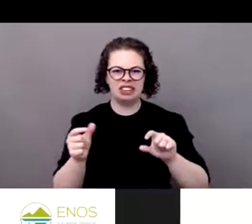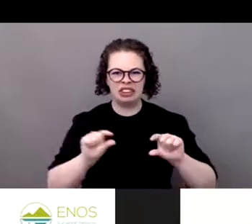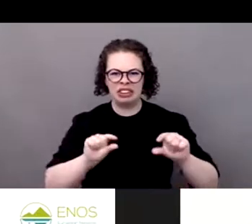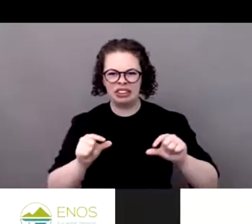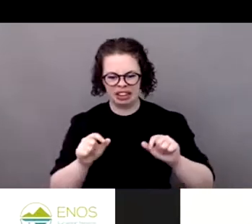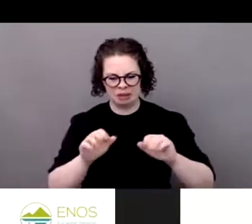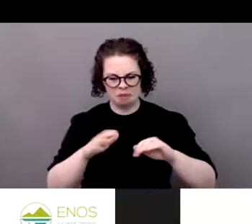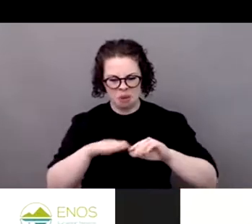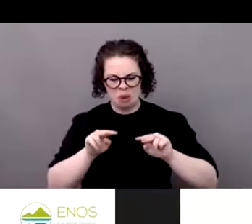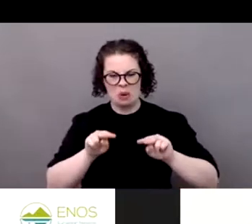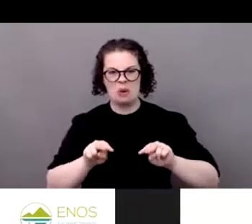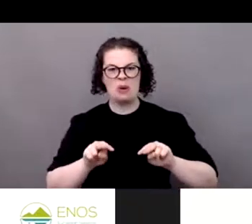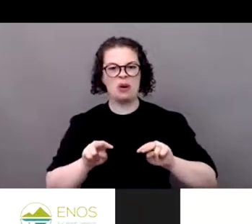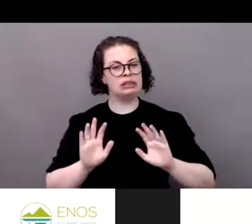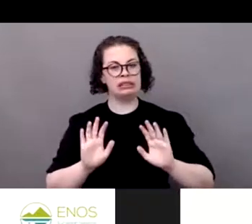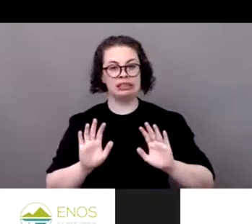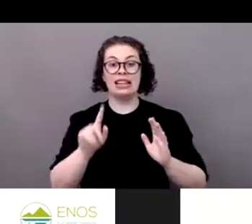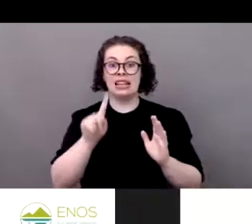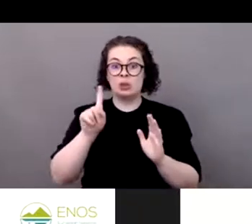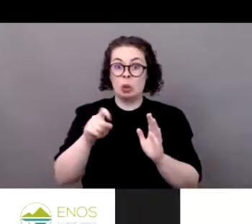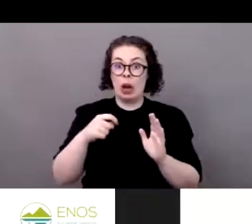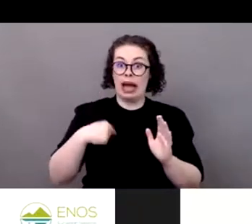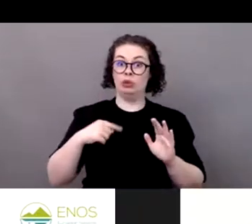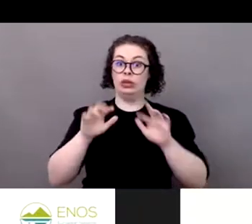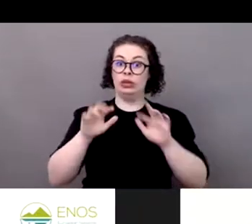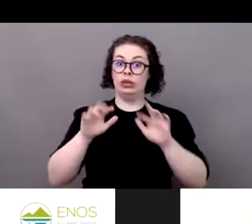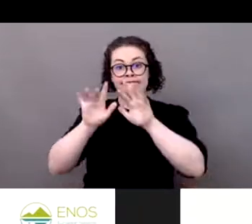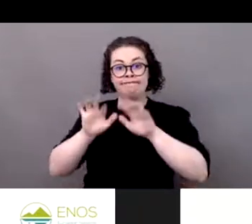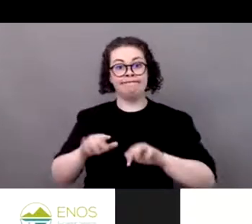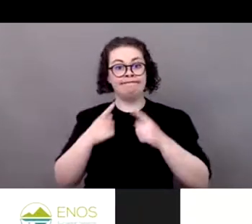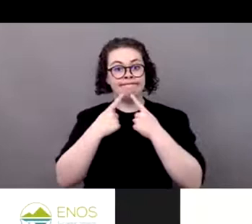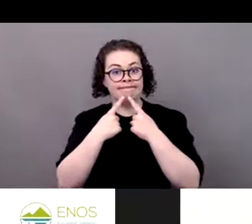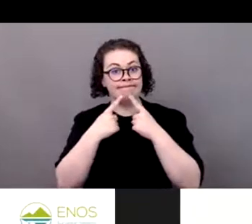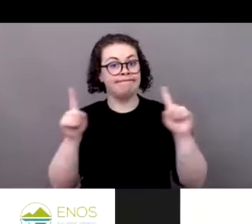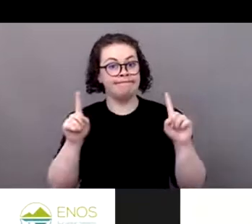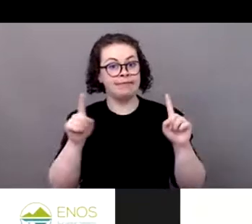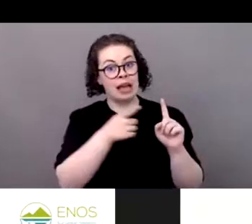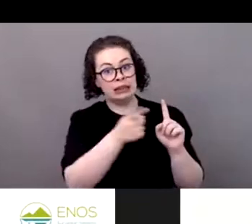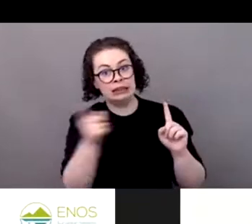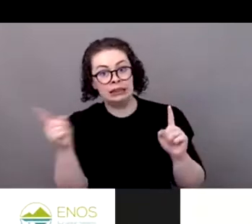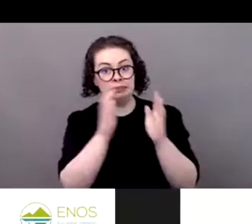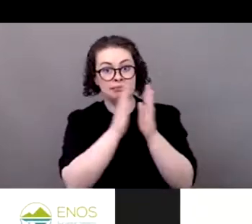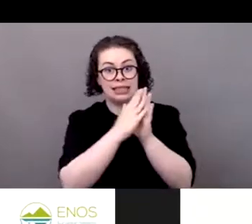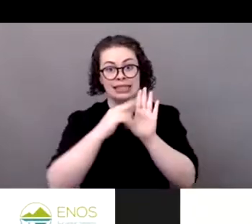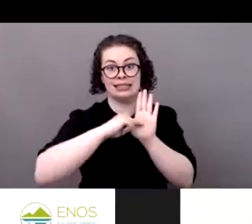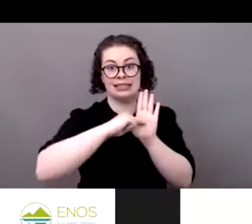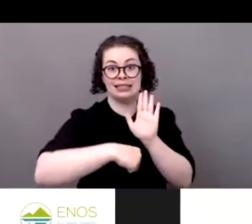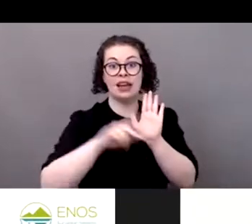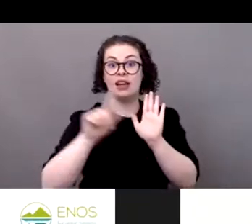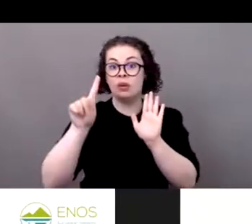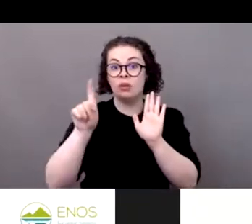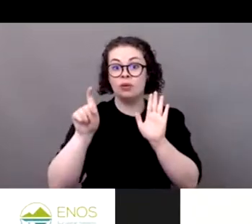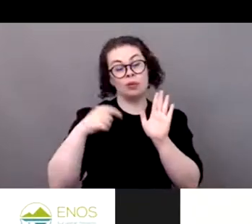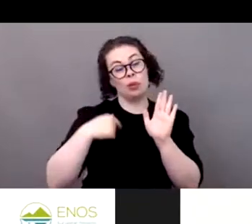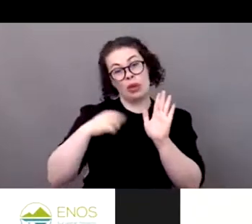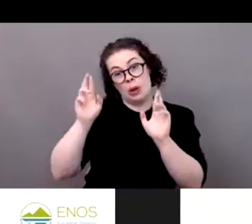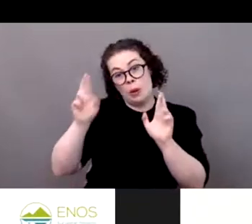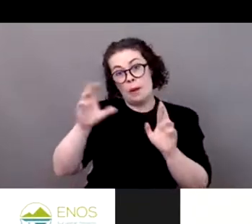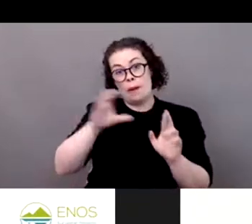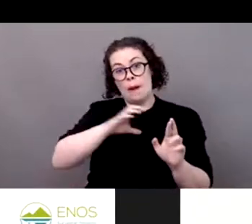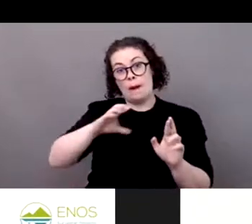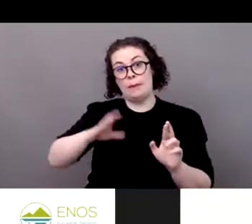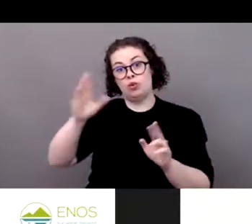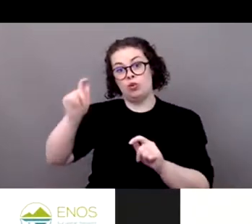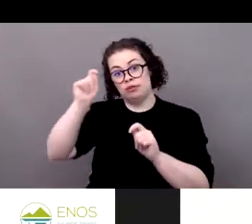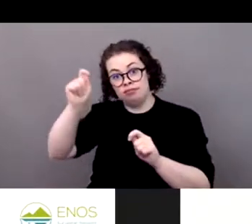vocation to alert the European Commission on this place in danger, at the end of the health of the Arctic practitioners who do not